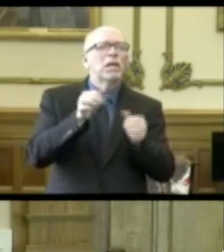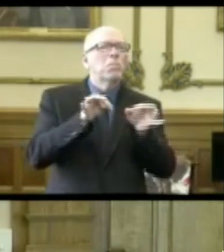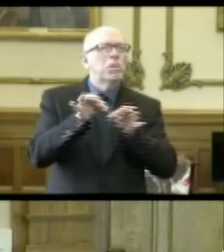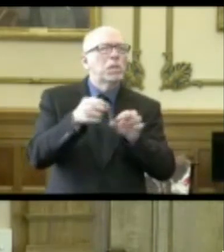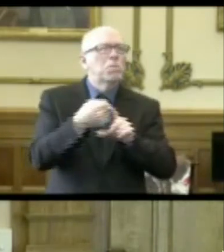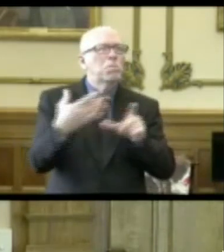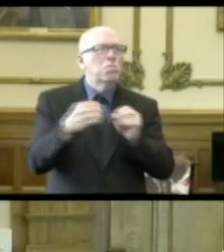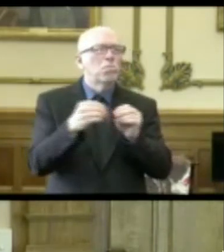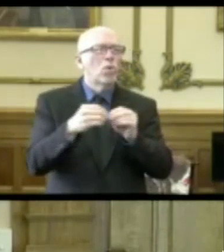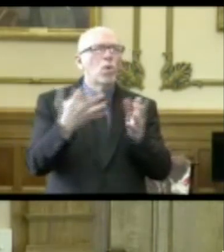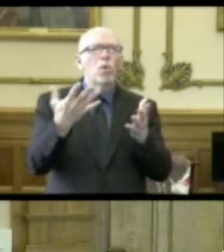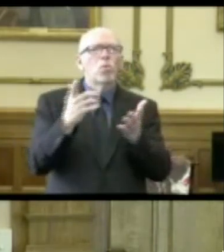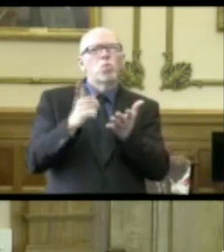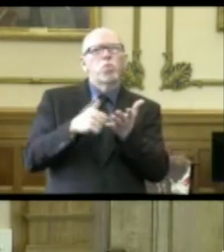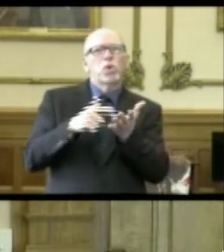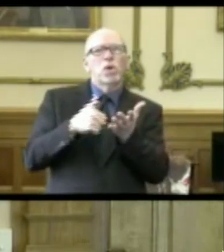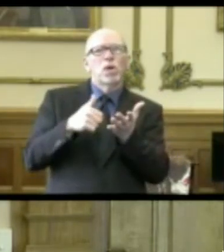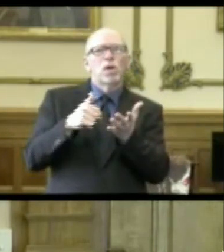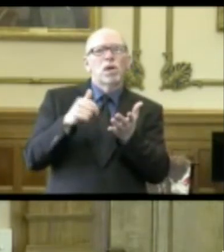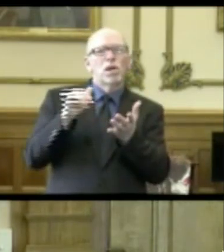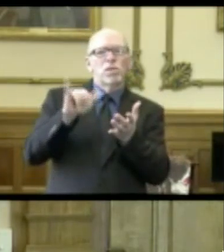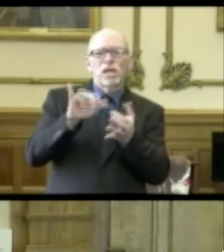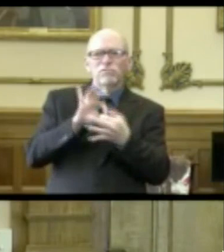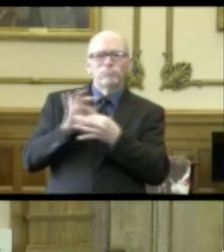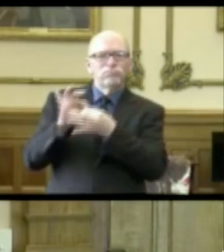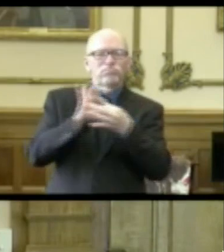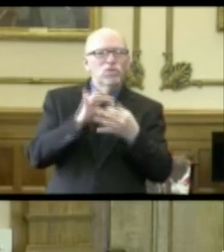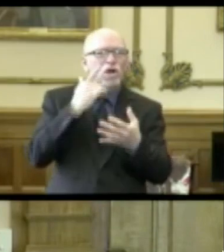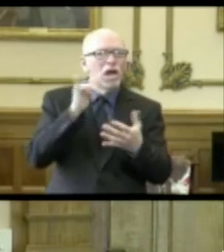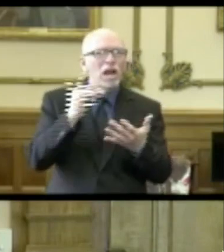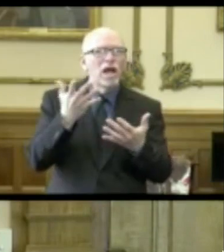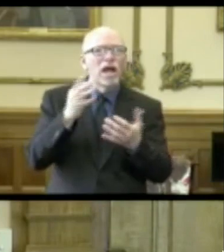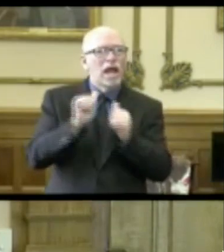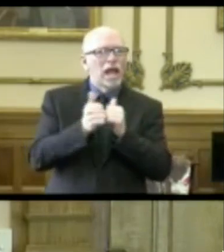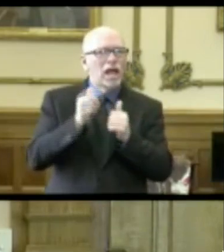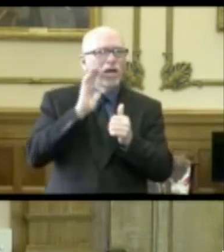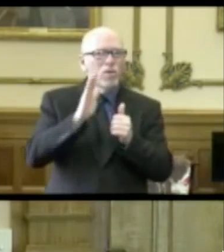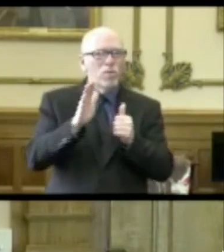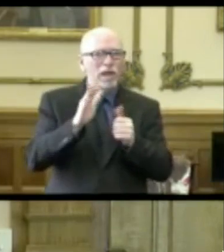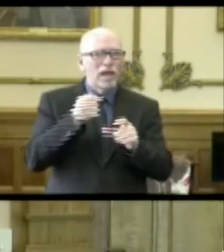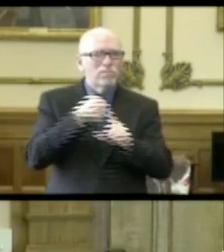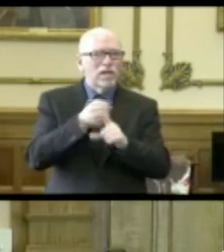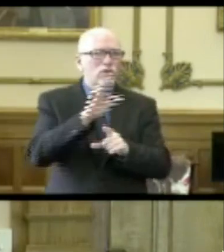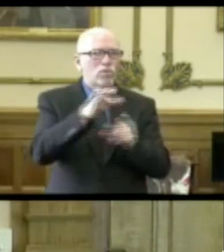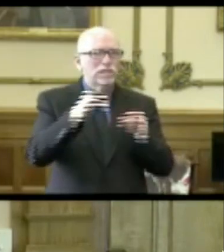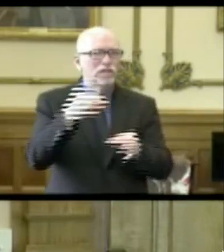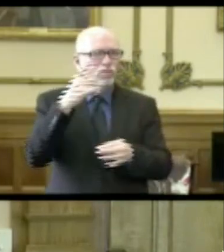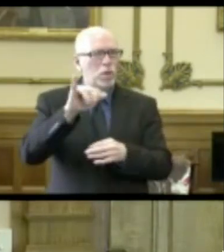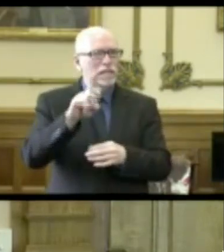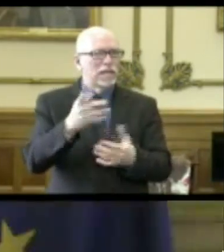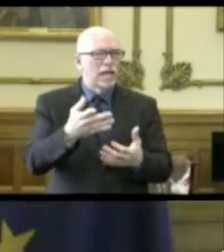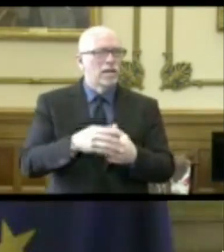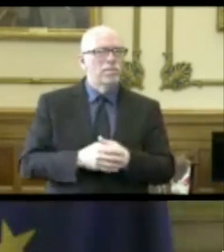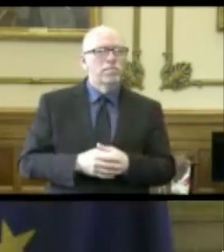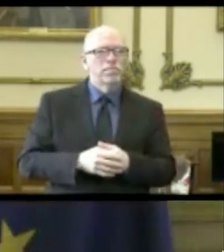bit more about what that coordination entails and how it will shape your decisions for the state of Indiana?